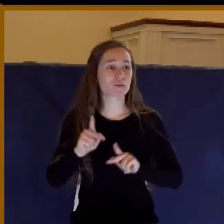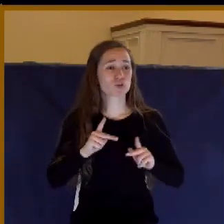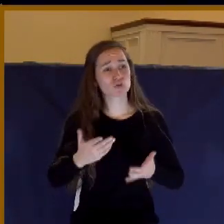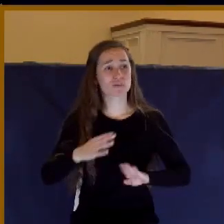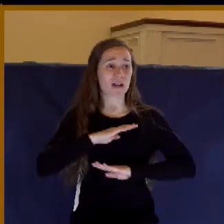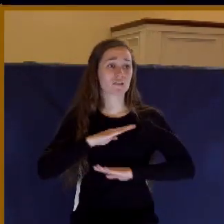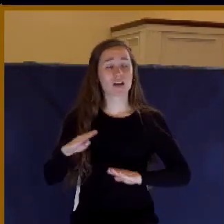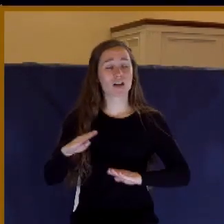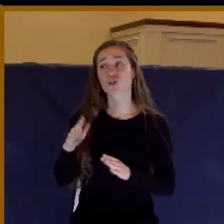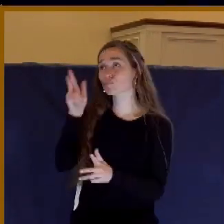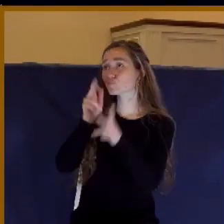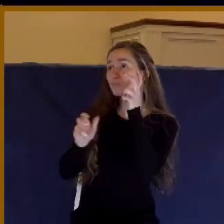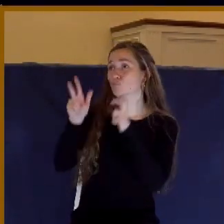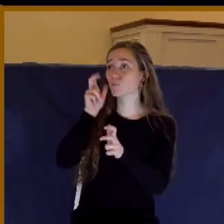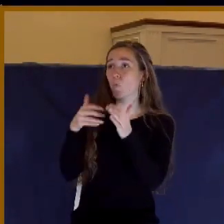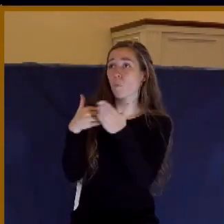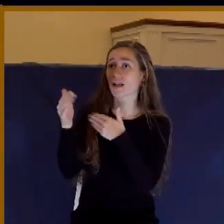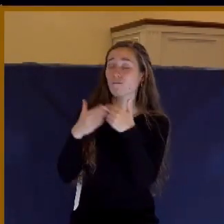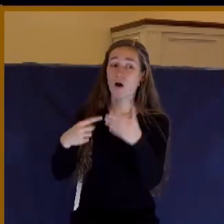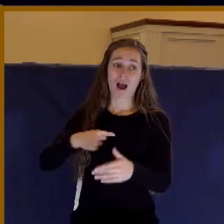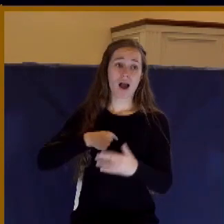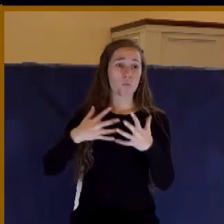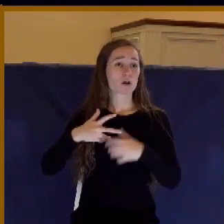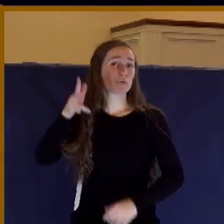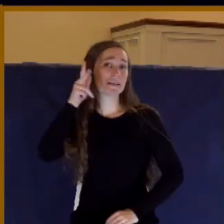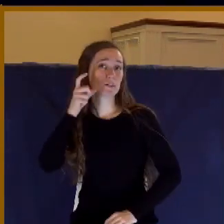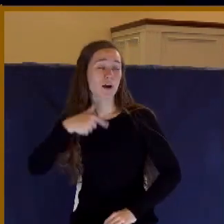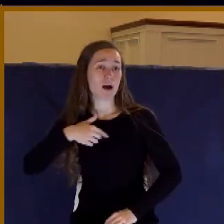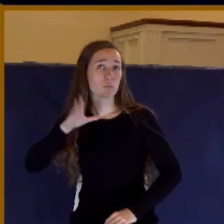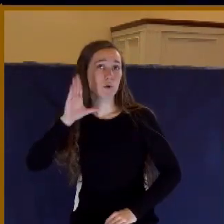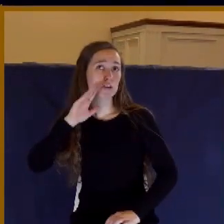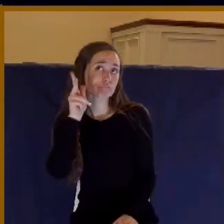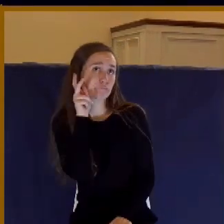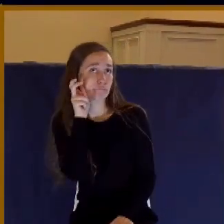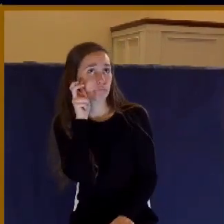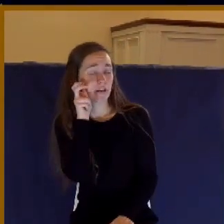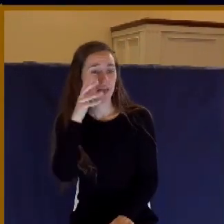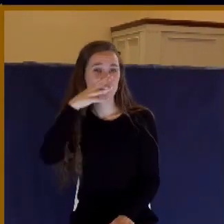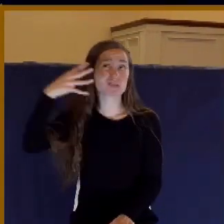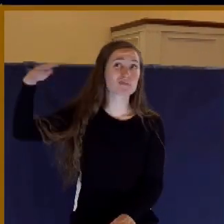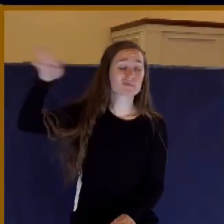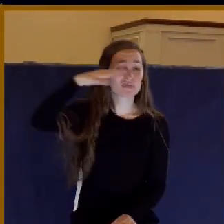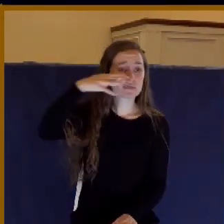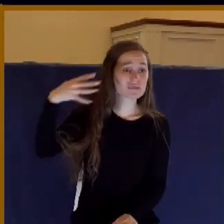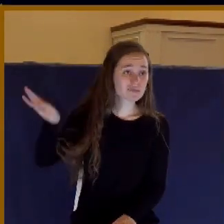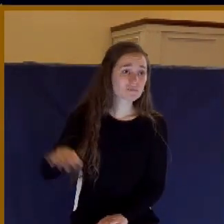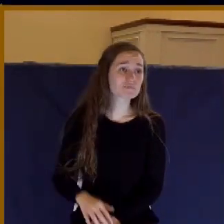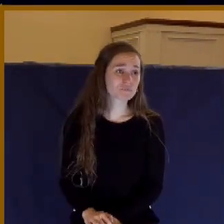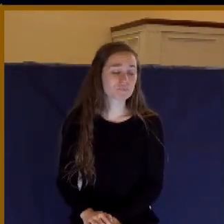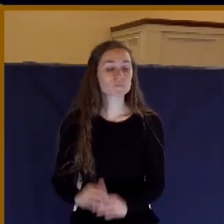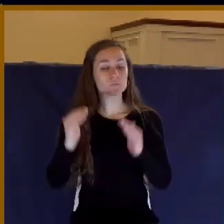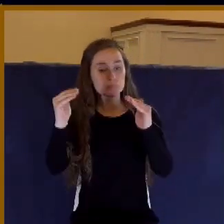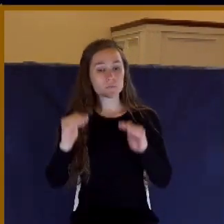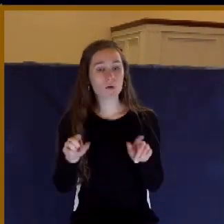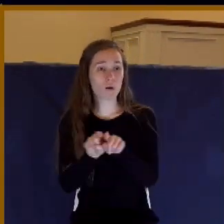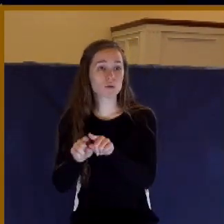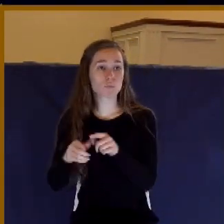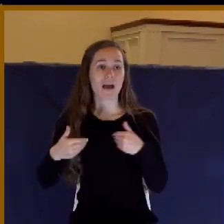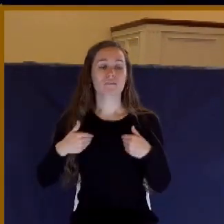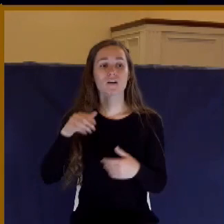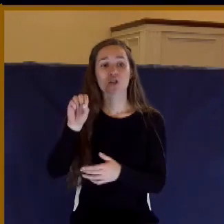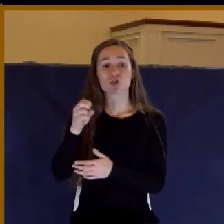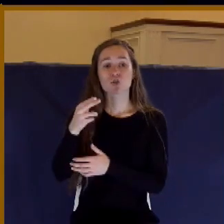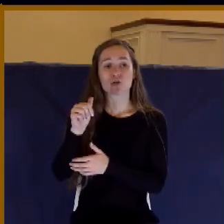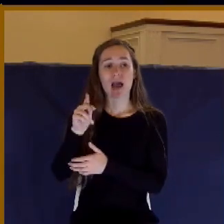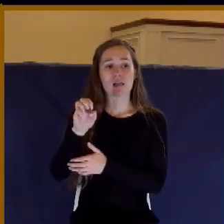And so there's weak preaching in a lot of churches. And then there's, along with that, the shallow gospel. A gospel where sinners